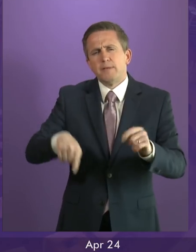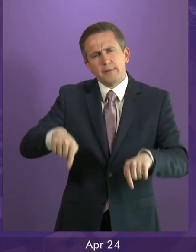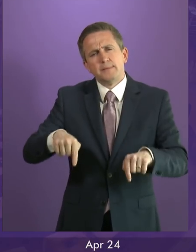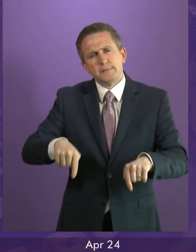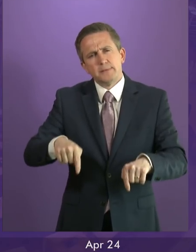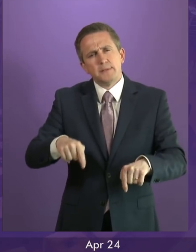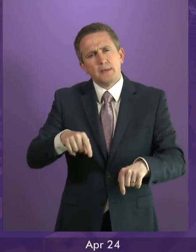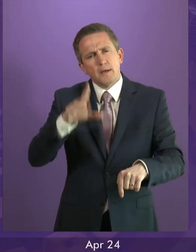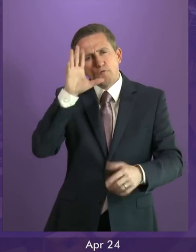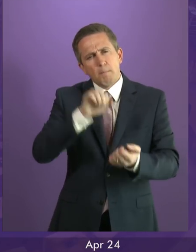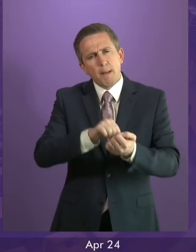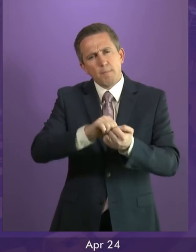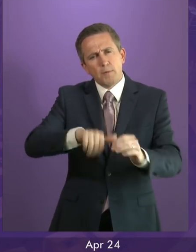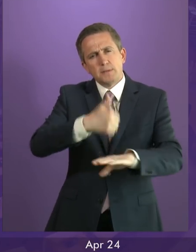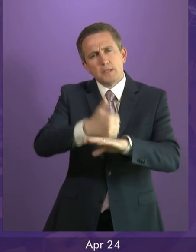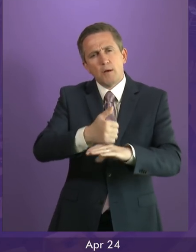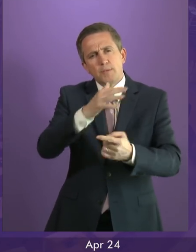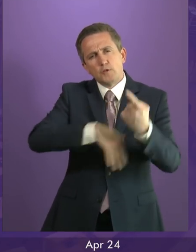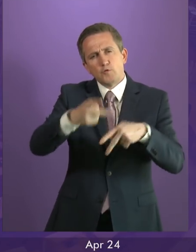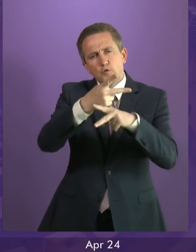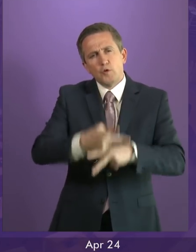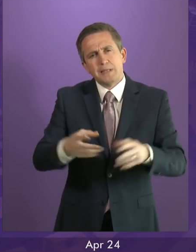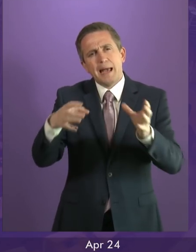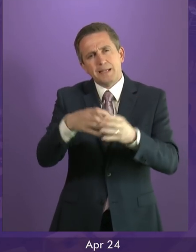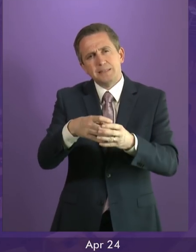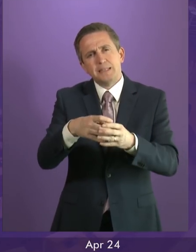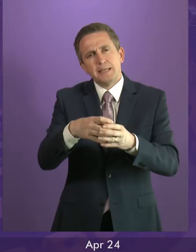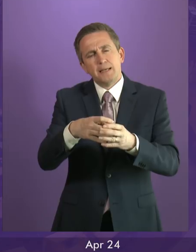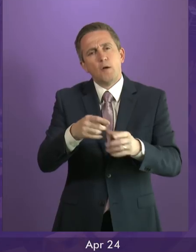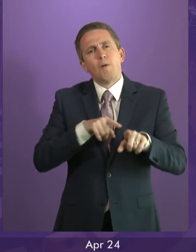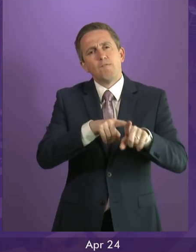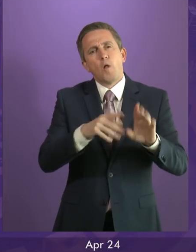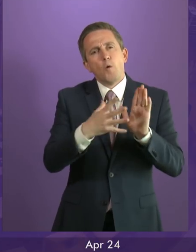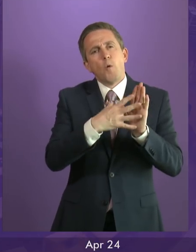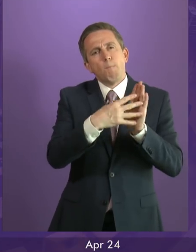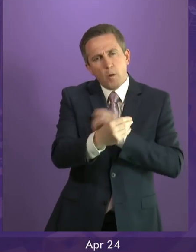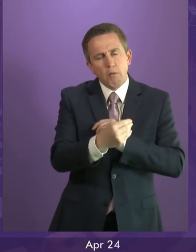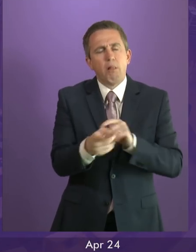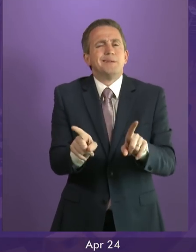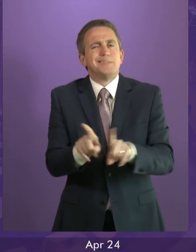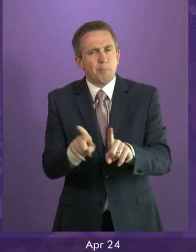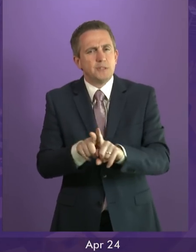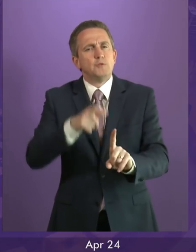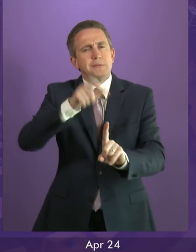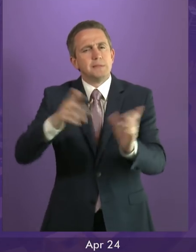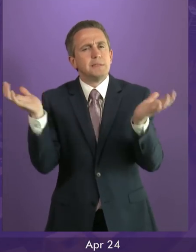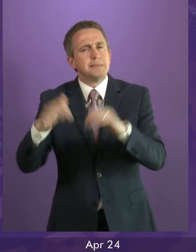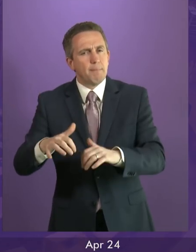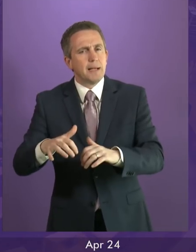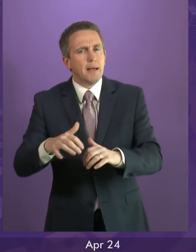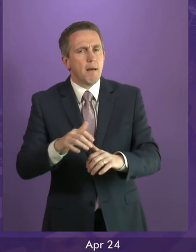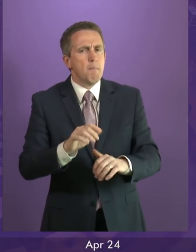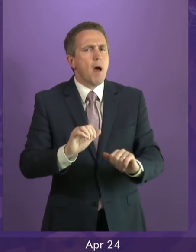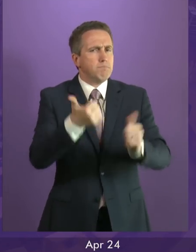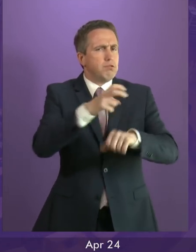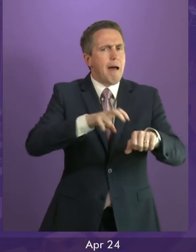work we did in advance of establishing the Social Security Agency, we use a model not dissimilar to that, but we don't have the same experience that Ireland,